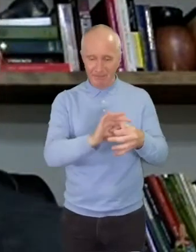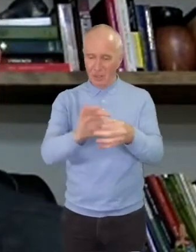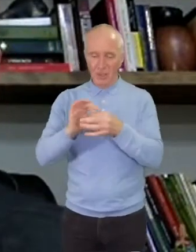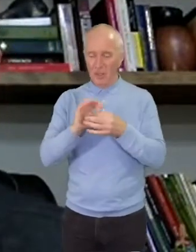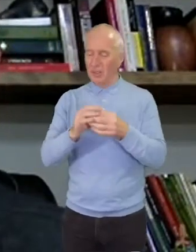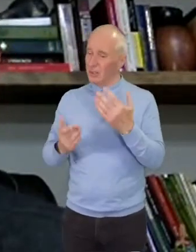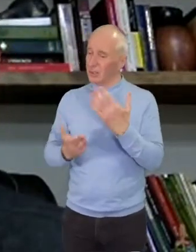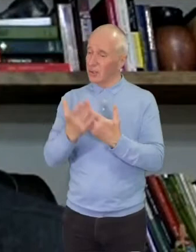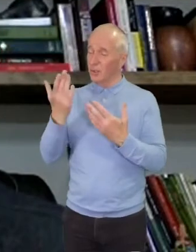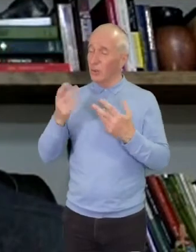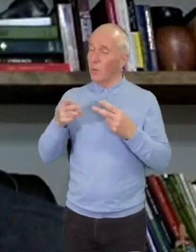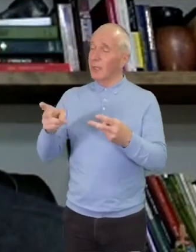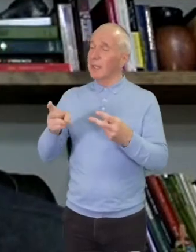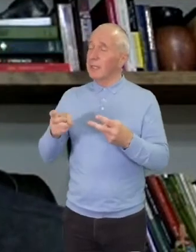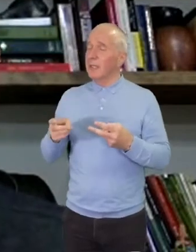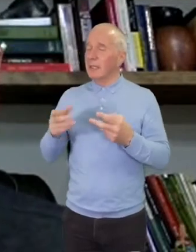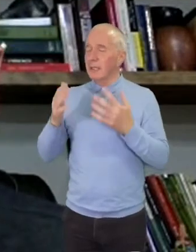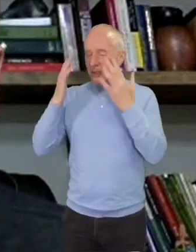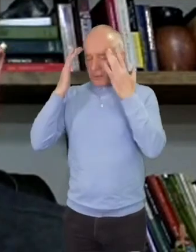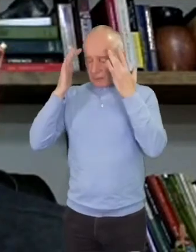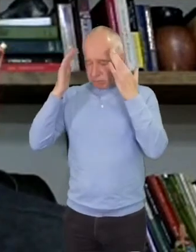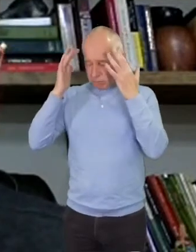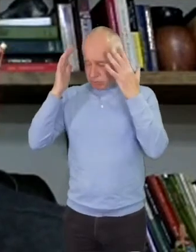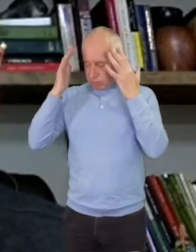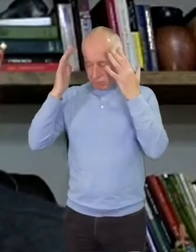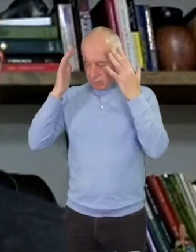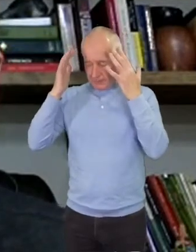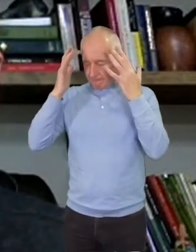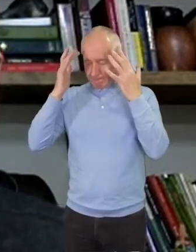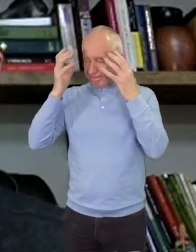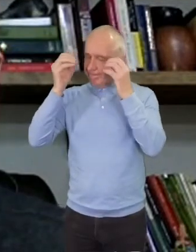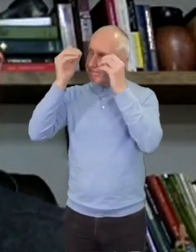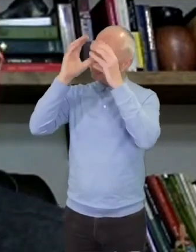our minds and our imaginations.